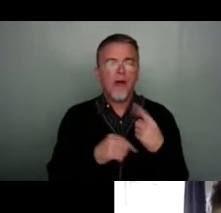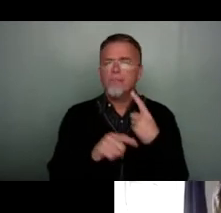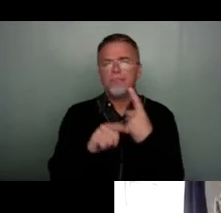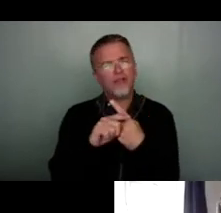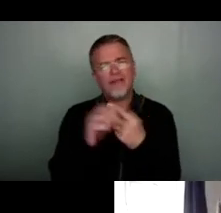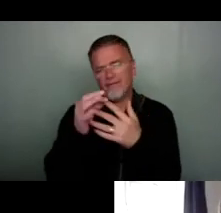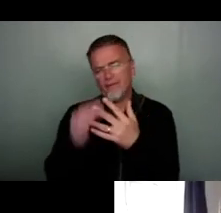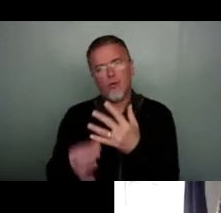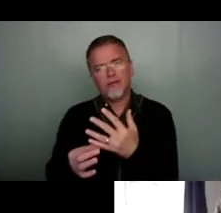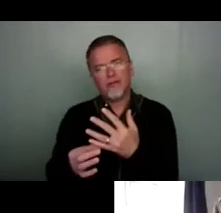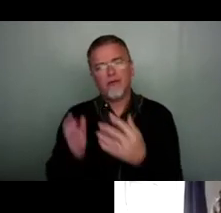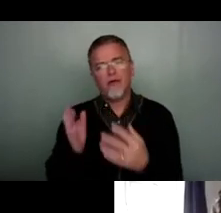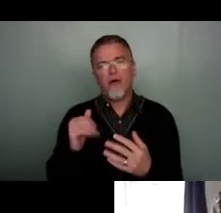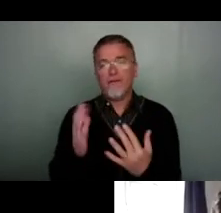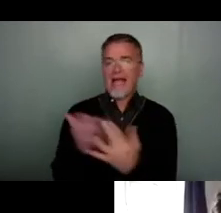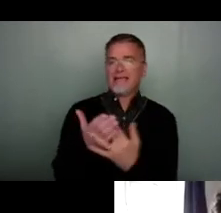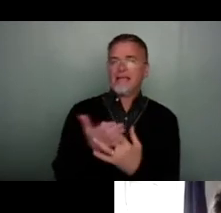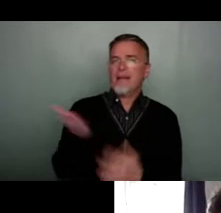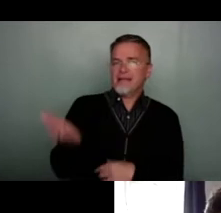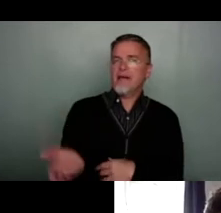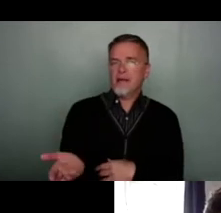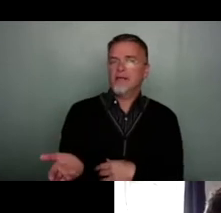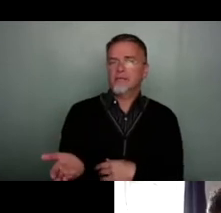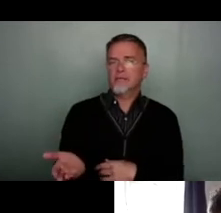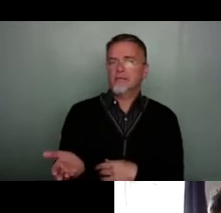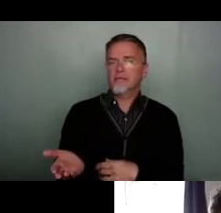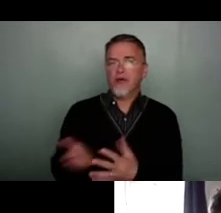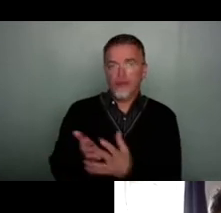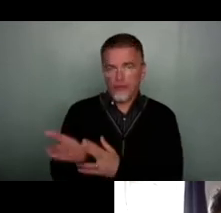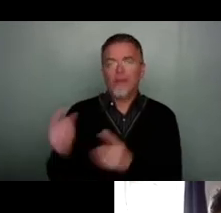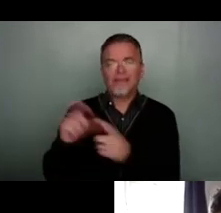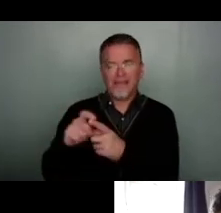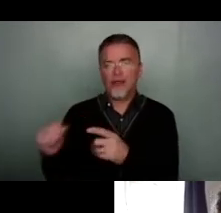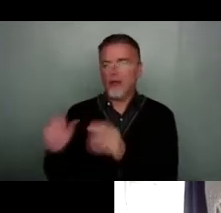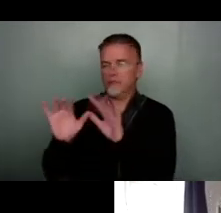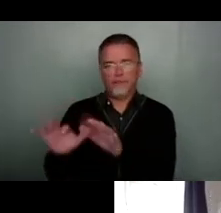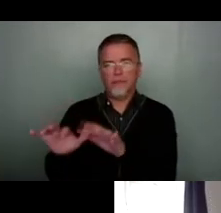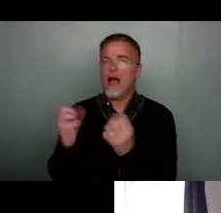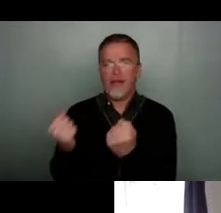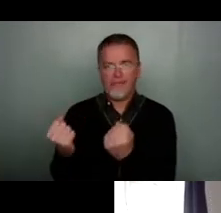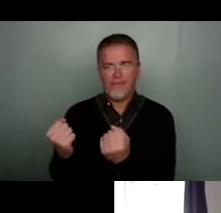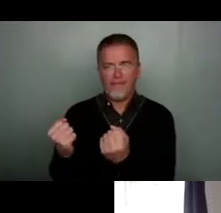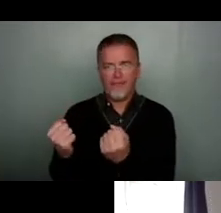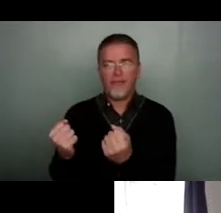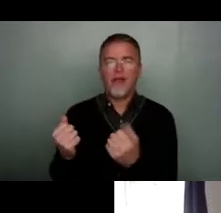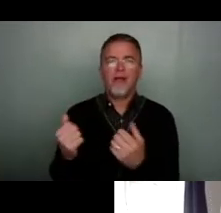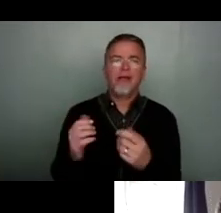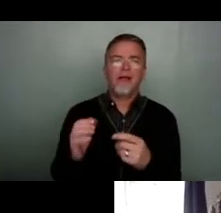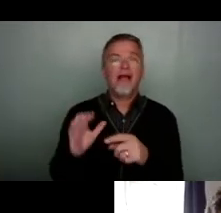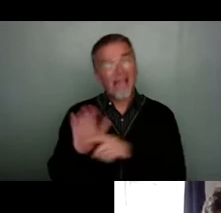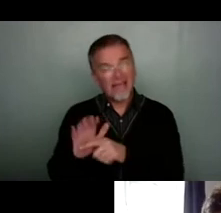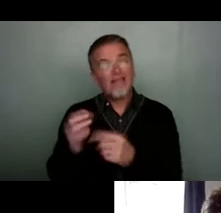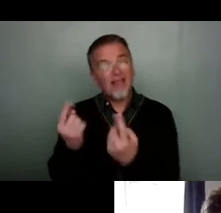in terms of accessibility through digital and negative or difficult things.